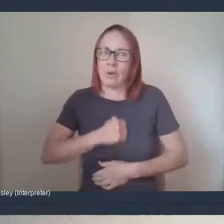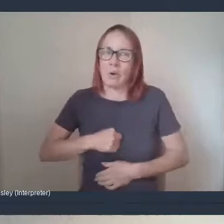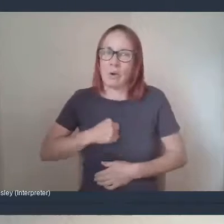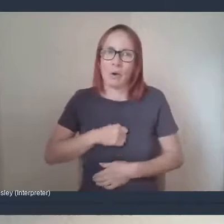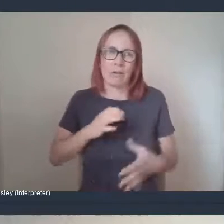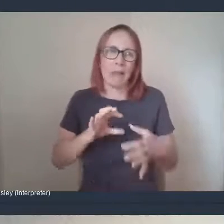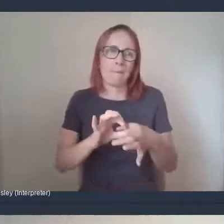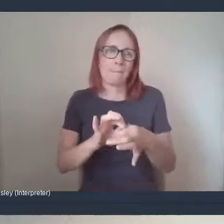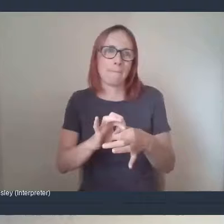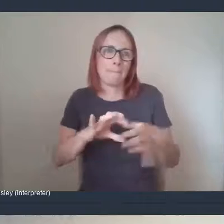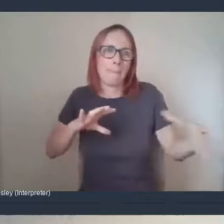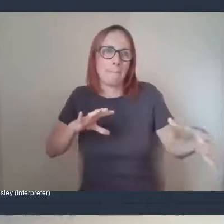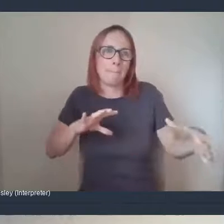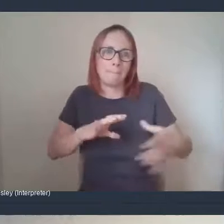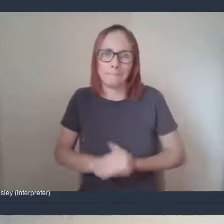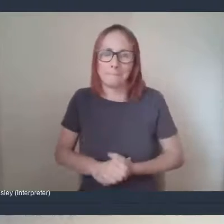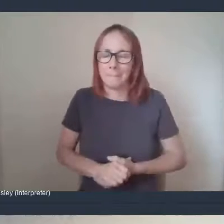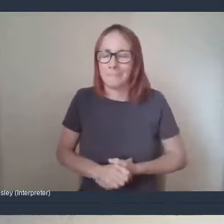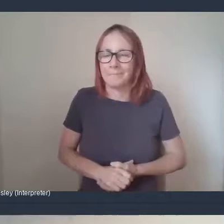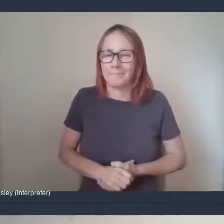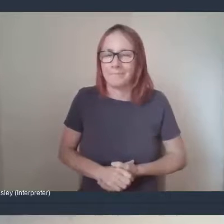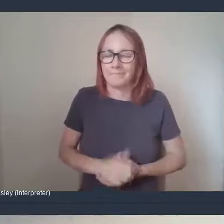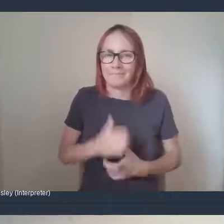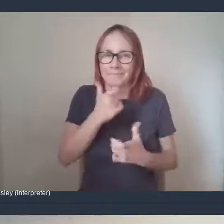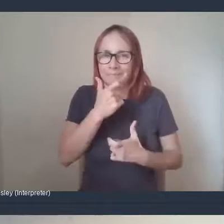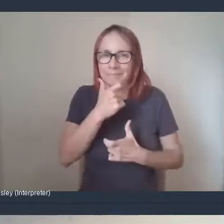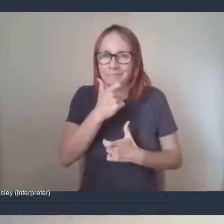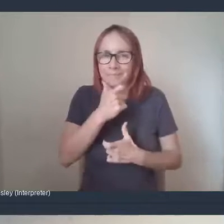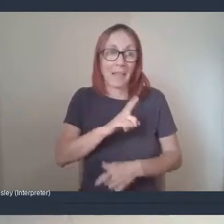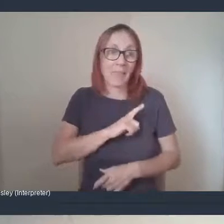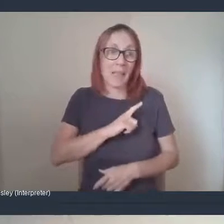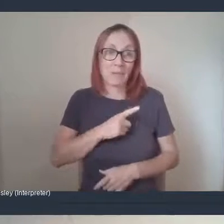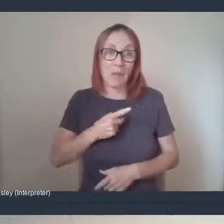yourself here. Okay. That's why there's two of us.